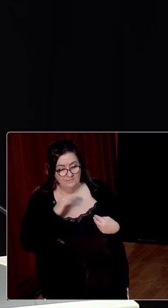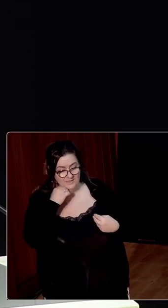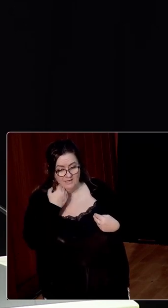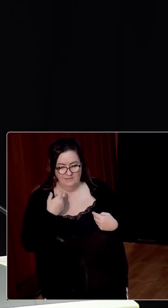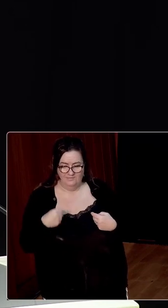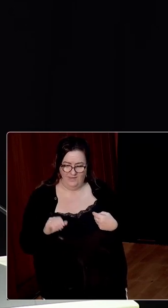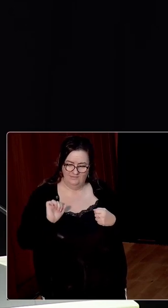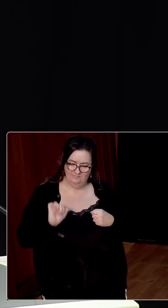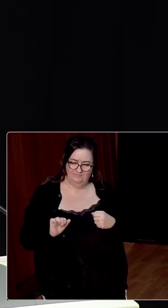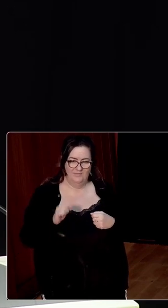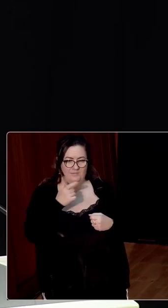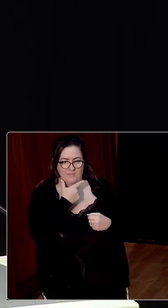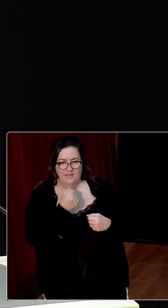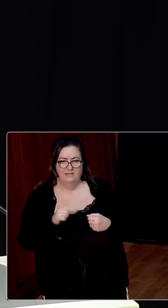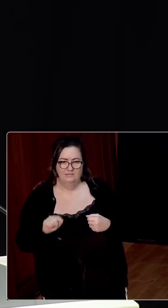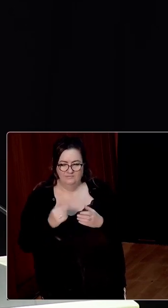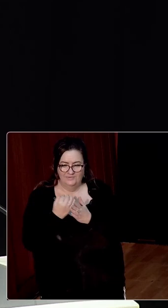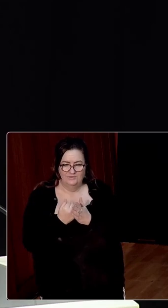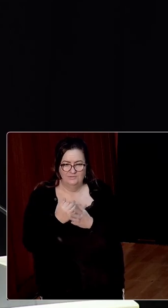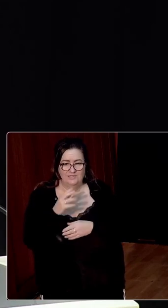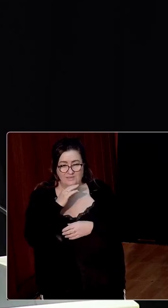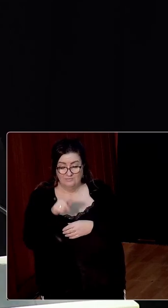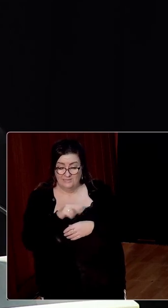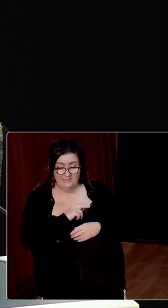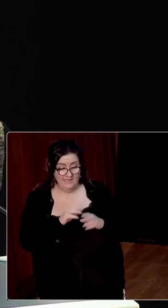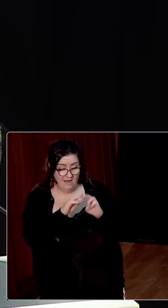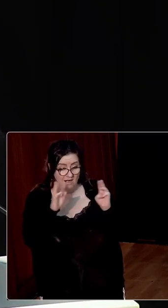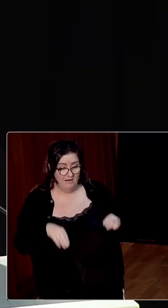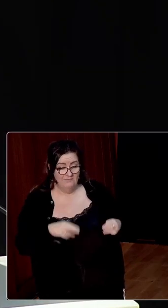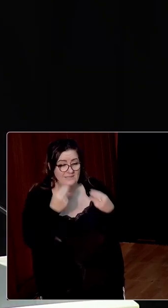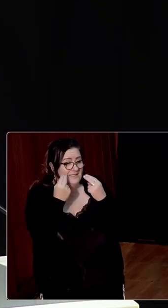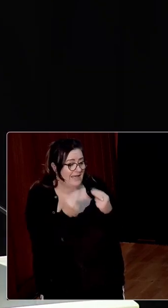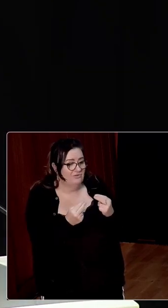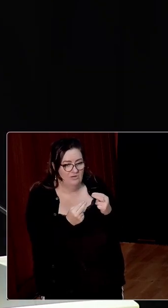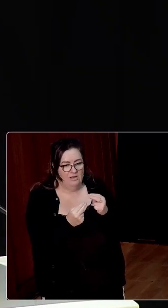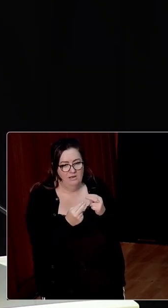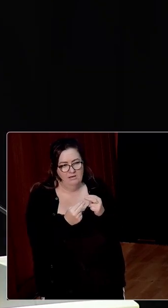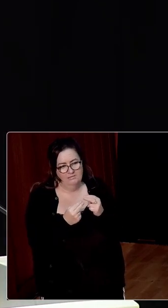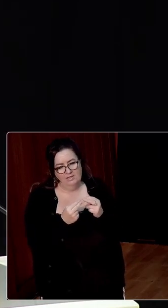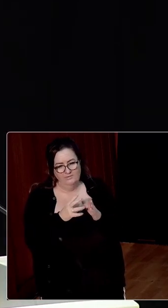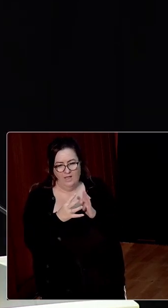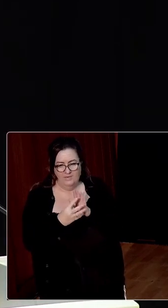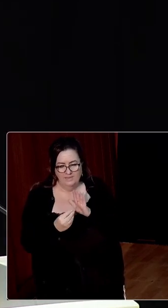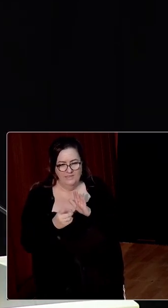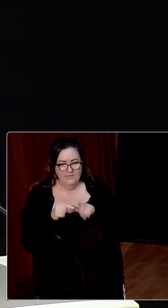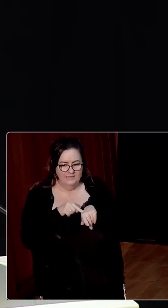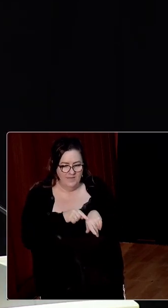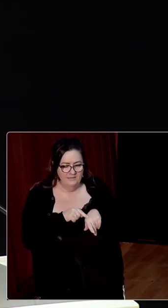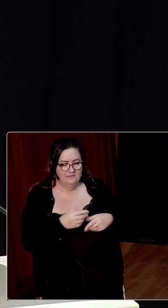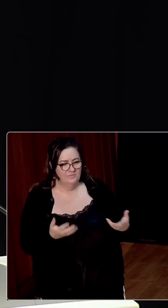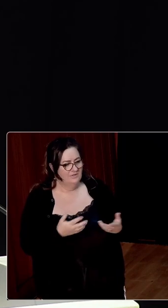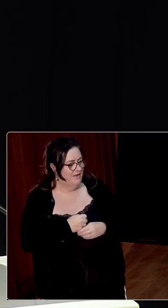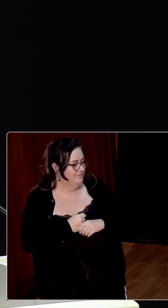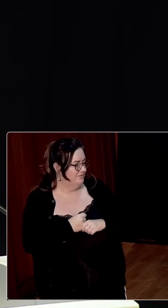breadwinner fiction, and it was a fiction. In many senses this archive is the natural outcome of that model, which rendered women dependents, while